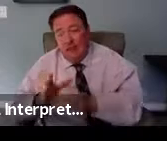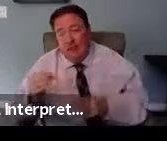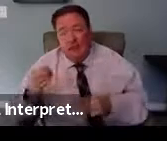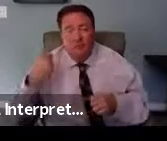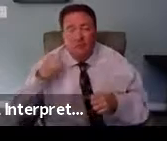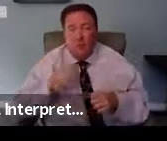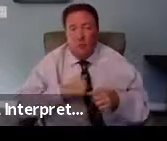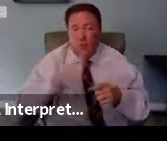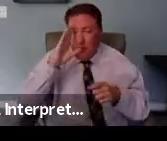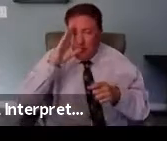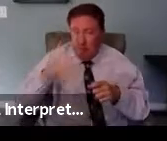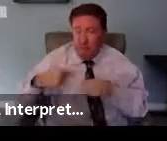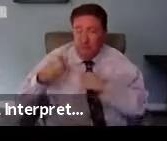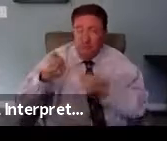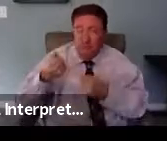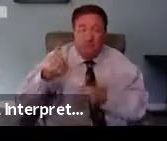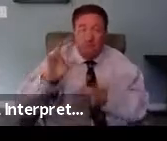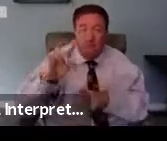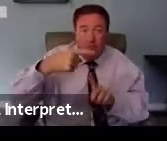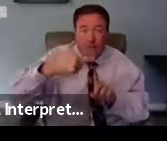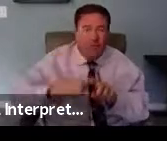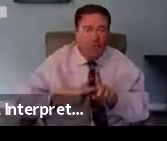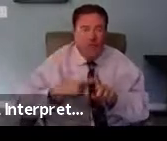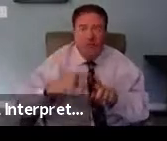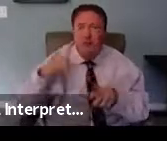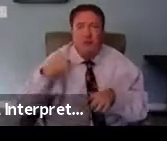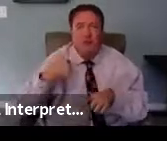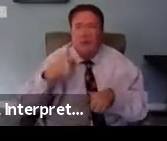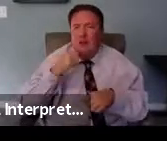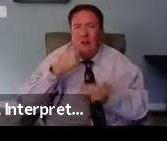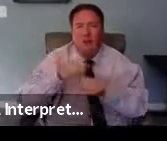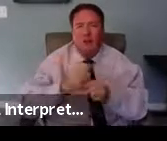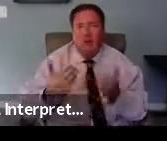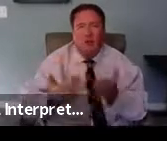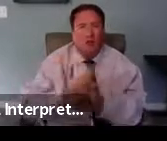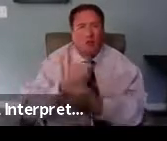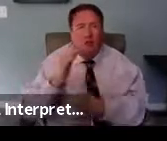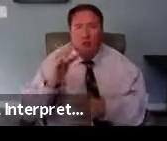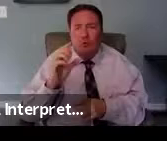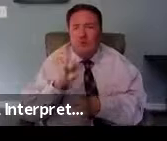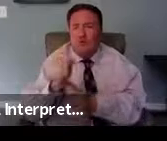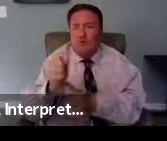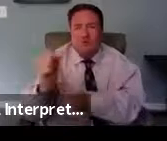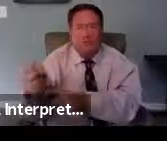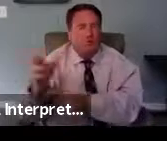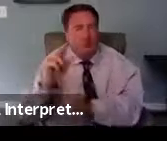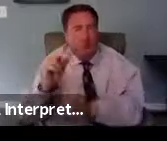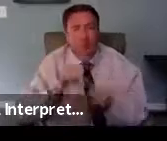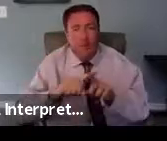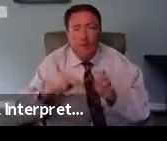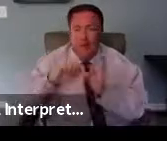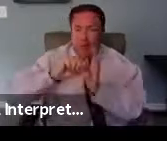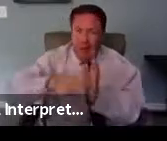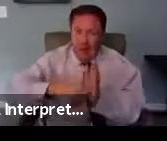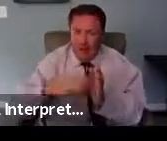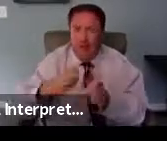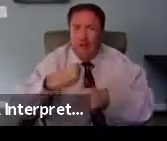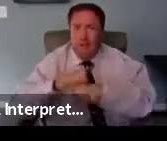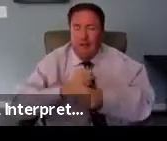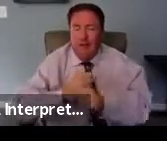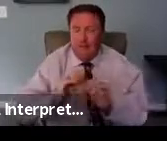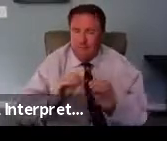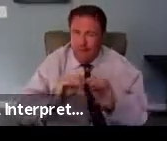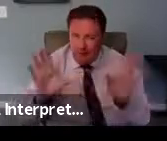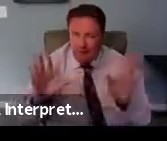the last 18 months have not created all new conditions, but rather highlighted and made more visible the systemic